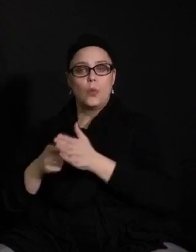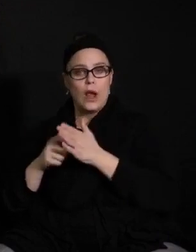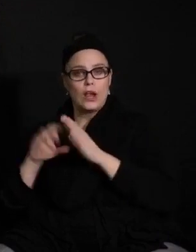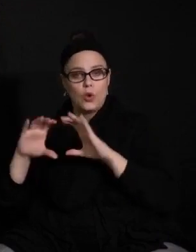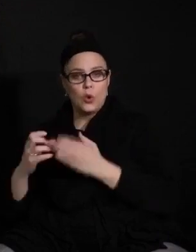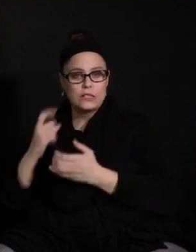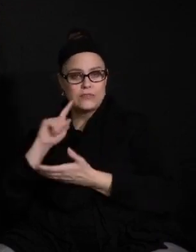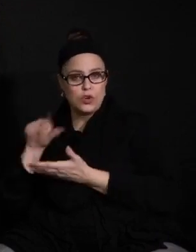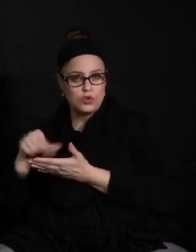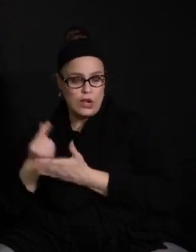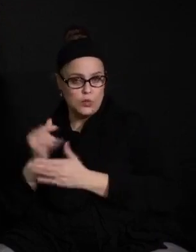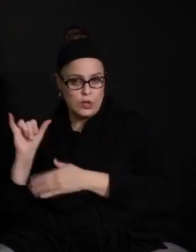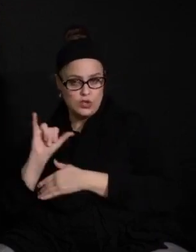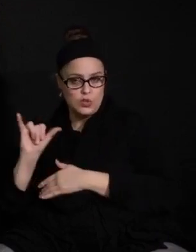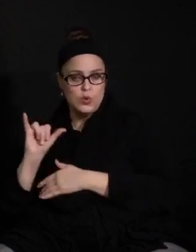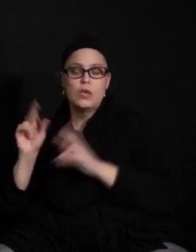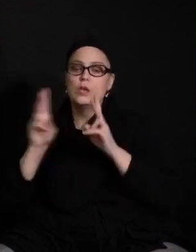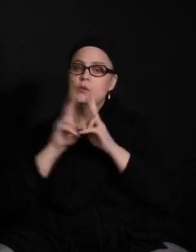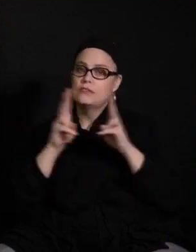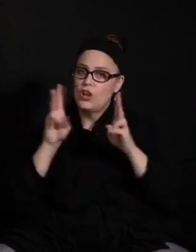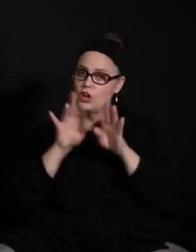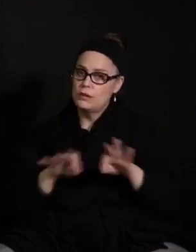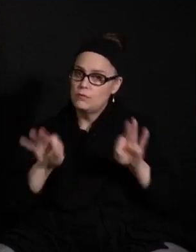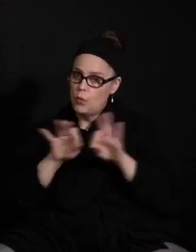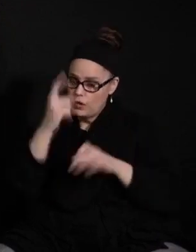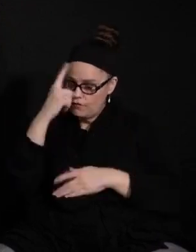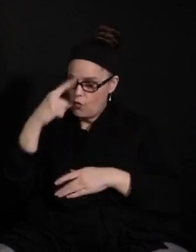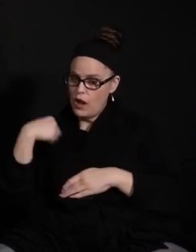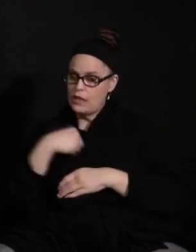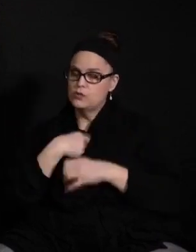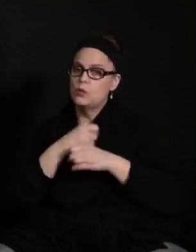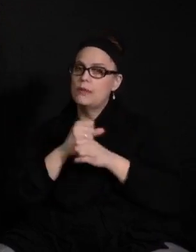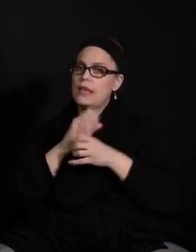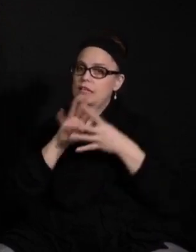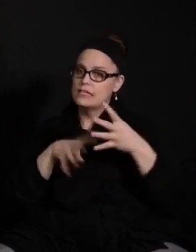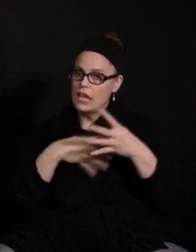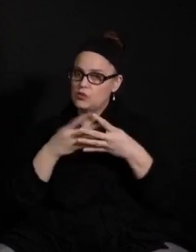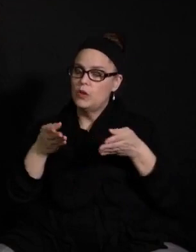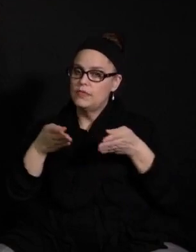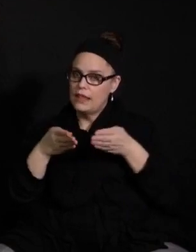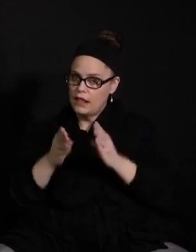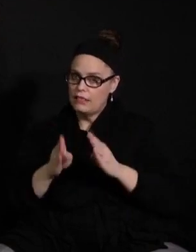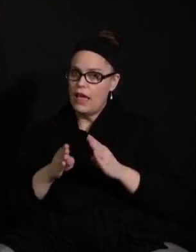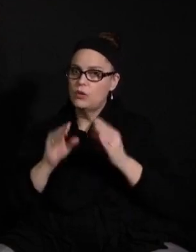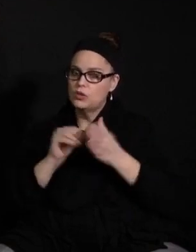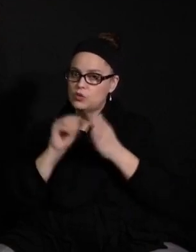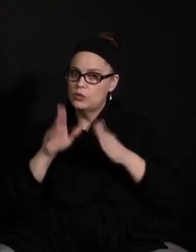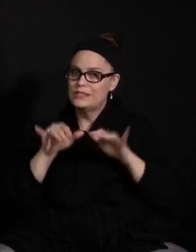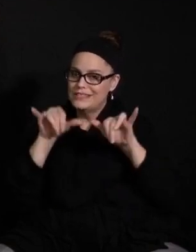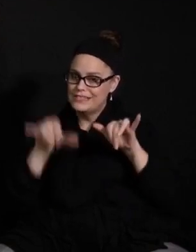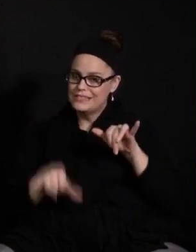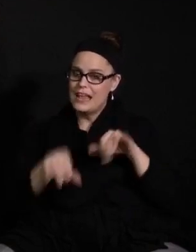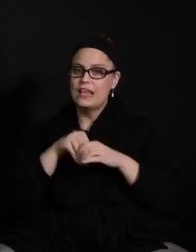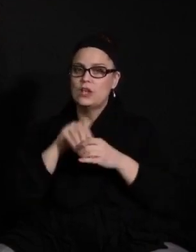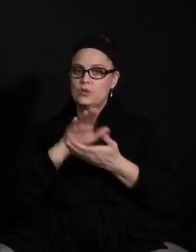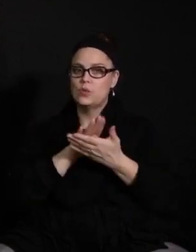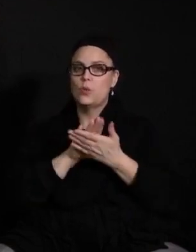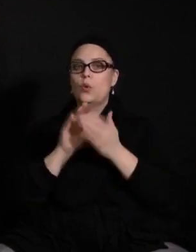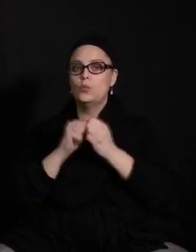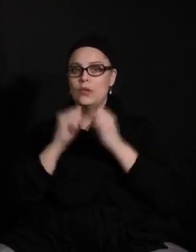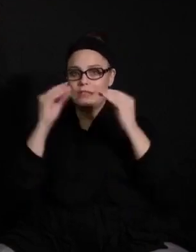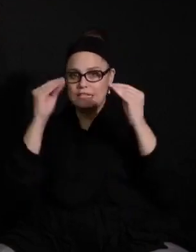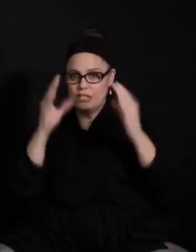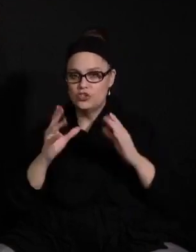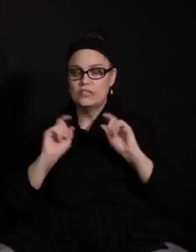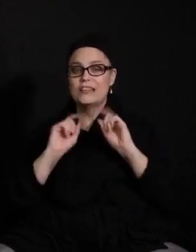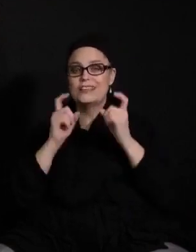we felt it was very important for us to create a schedule that would allow our students to stay in their school with their teachers and give the opportunity